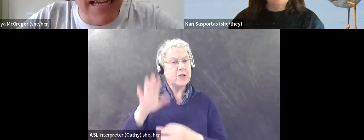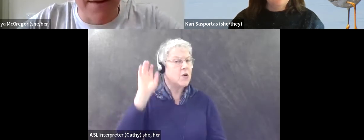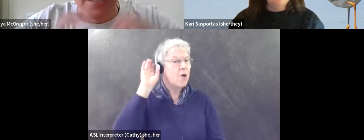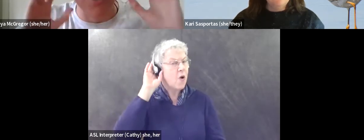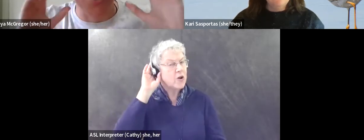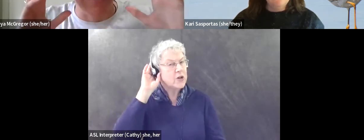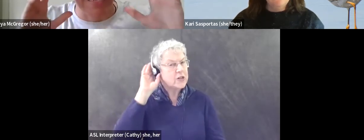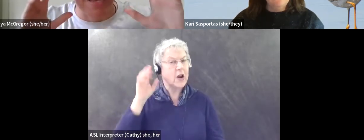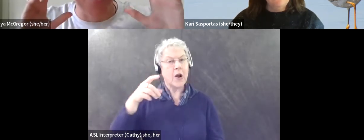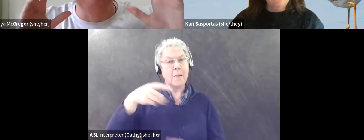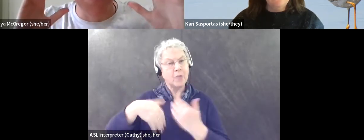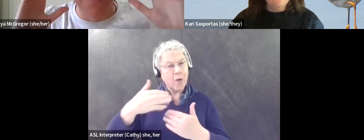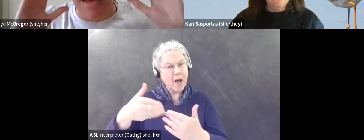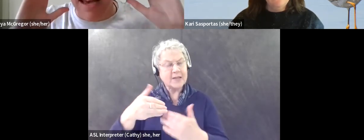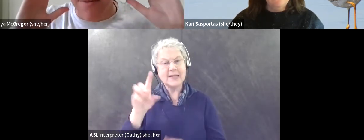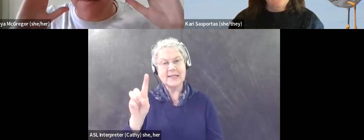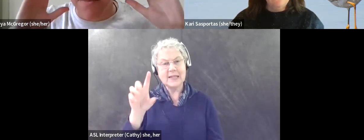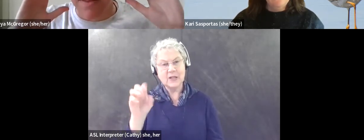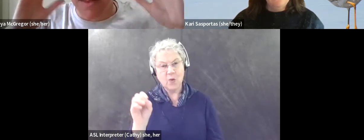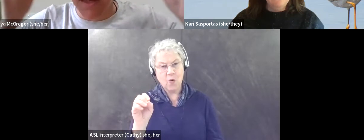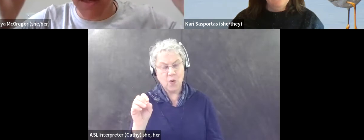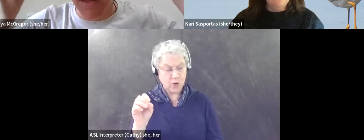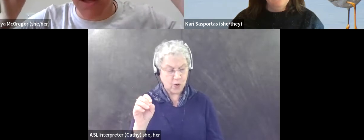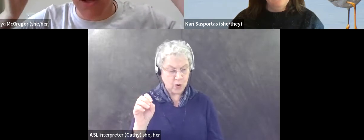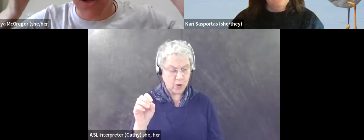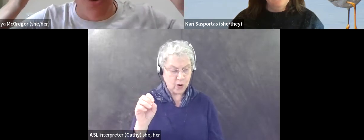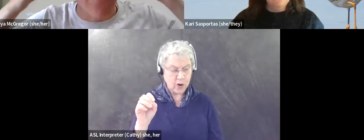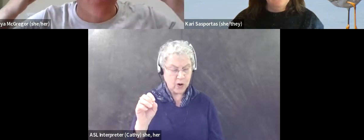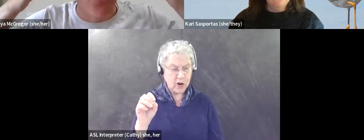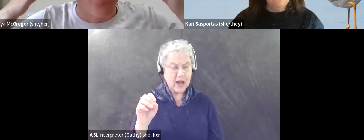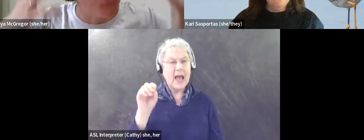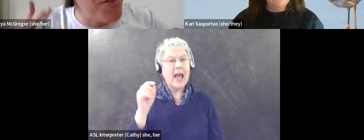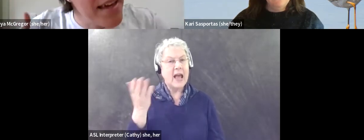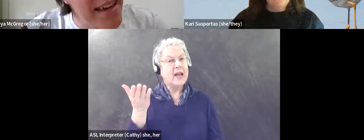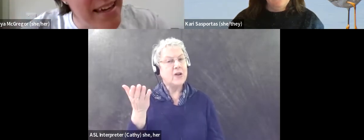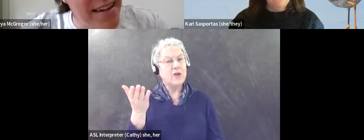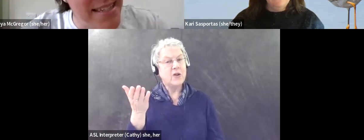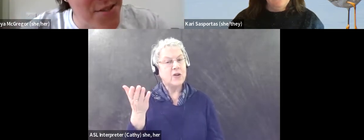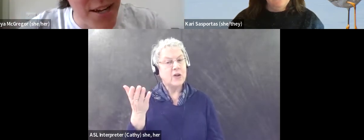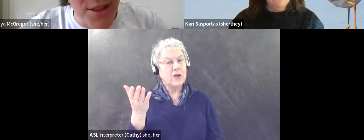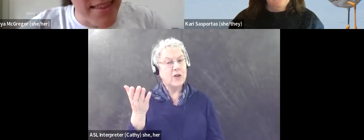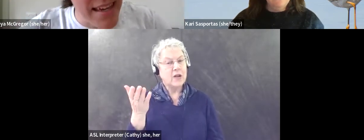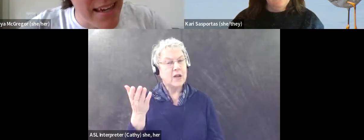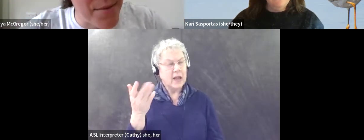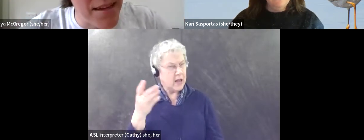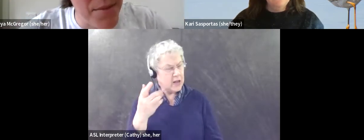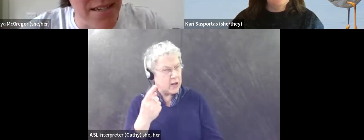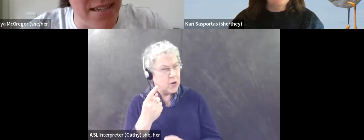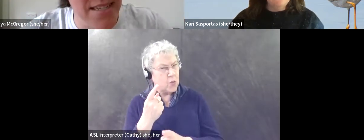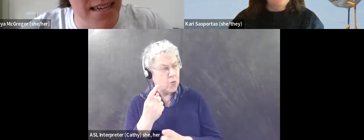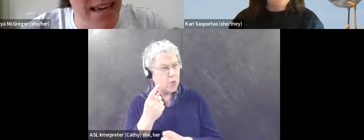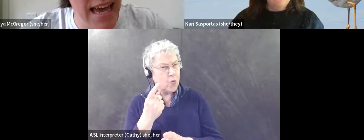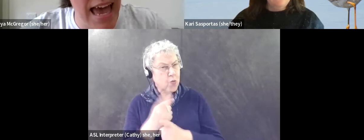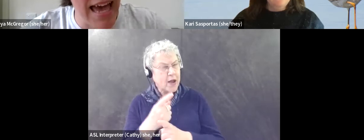disorder and how you have, you think in, is this right? You think in